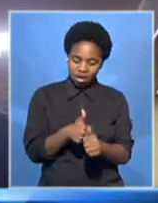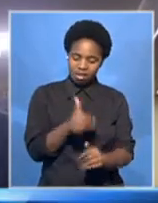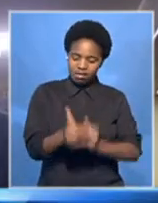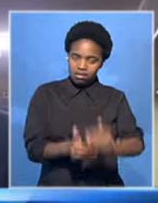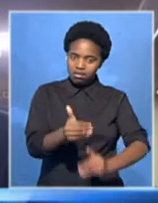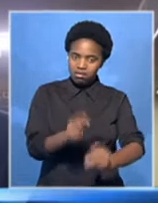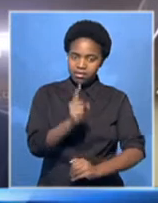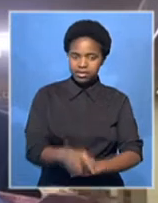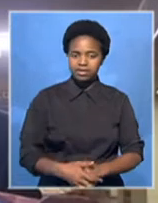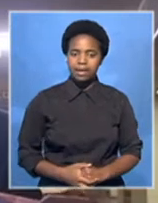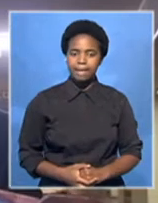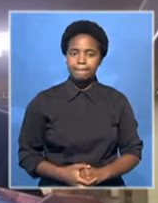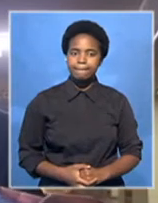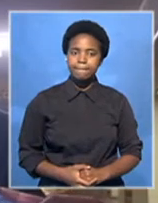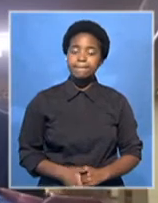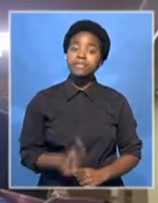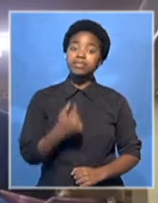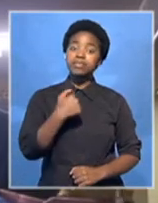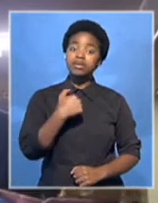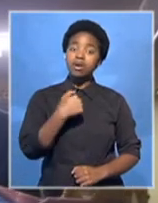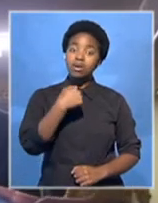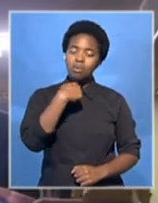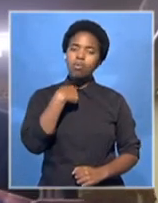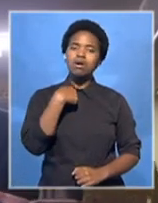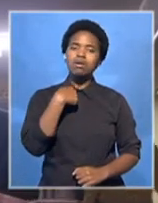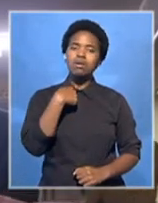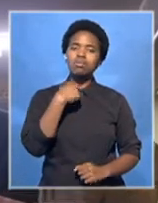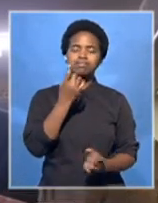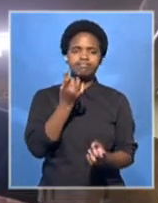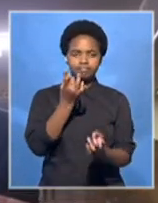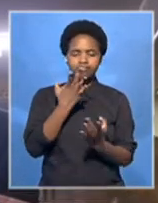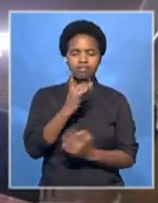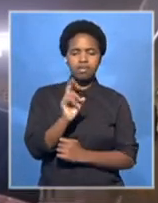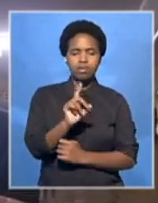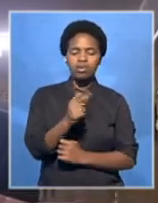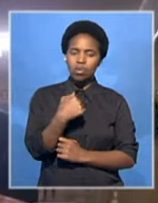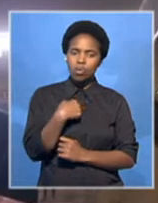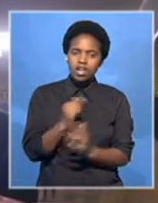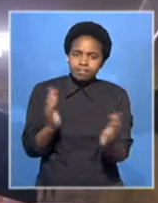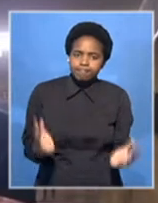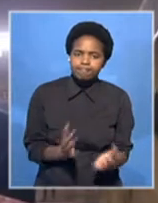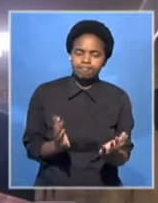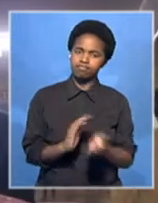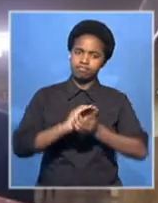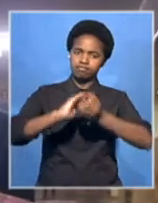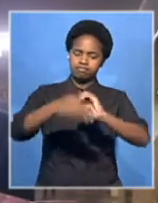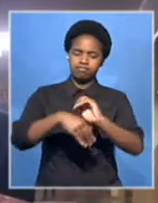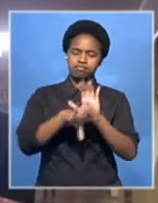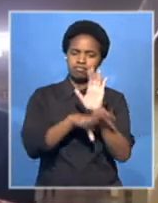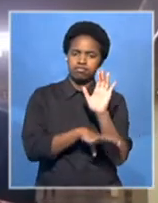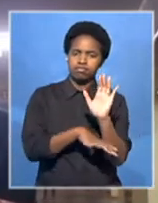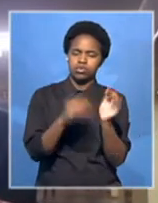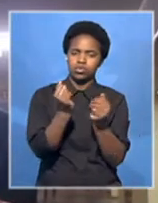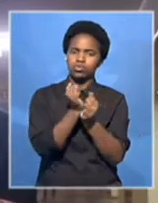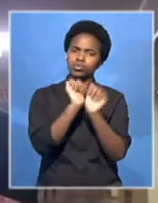Dramat. That is not our brief. Our brief at the Helen Sussman Foundation is to promote and defend our constitutional democracy.